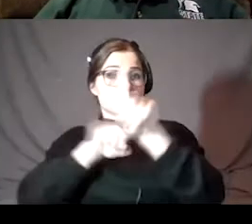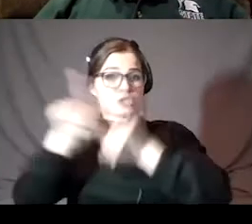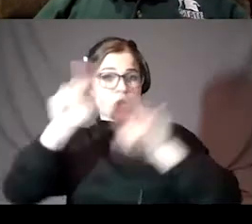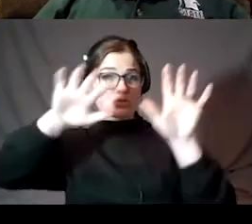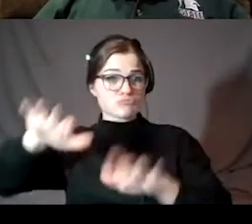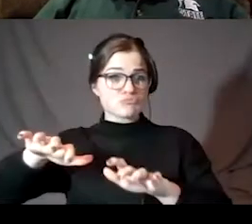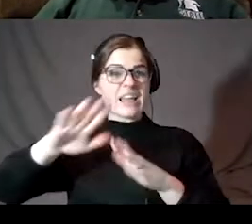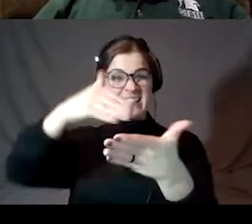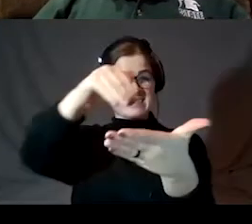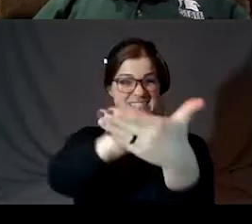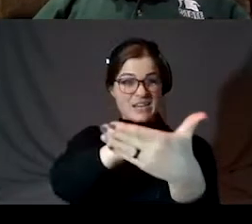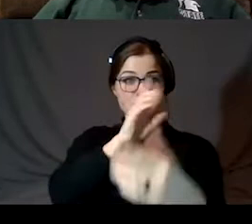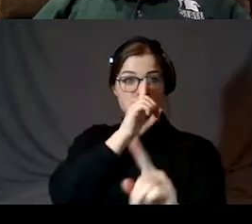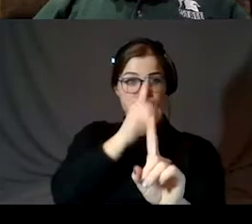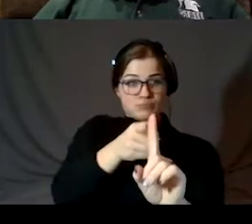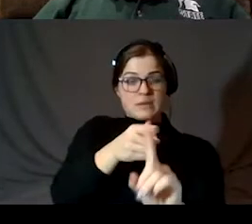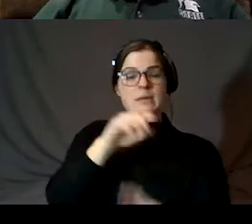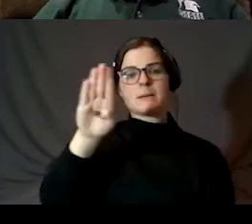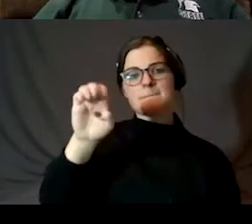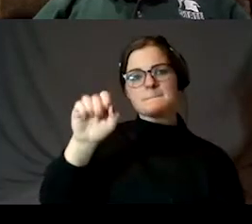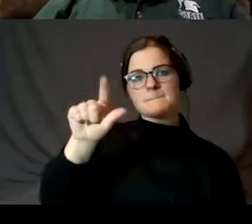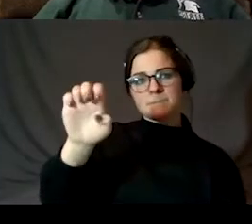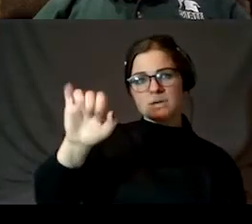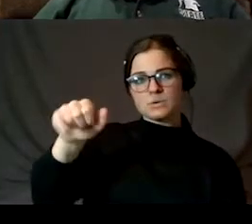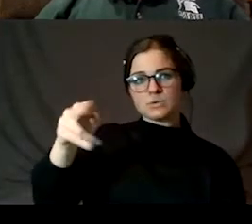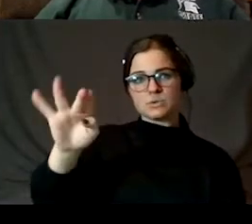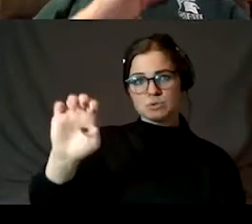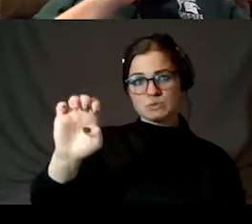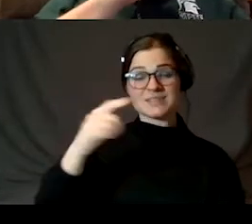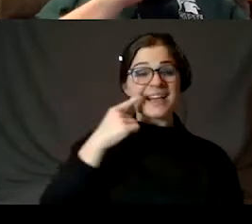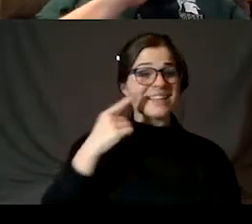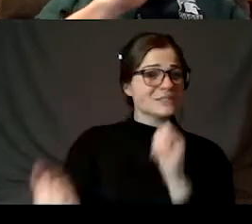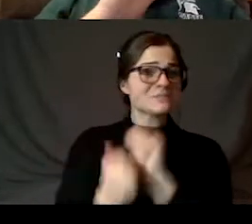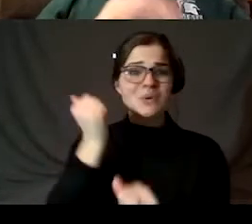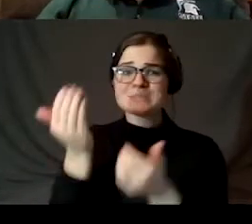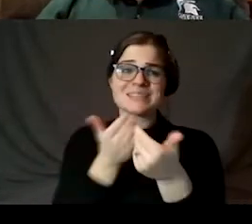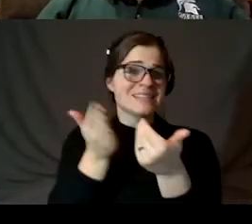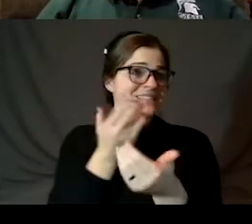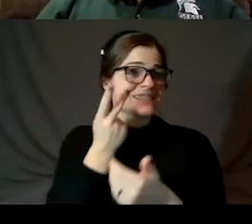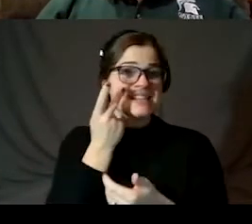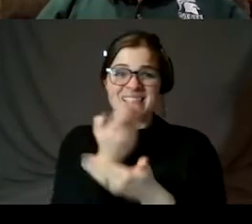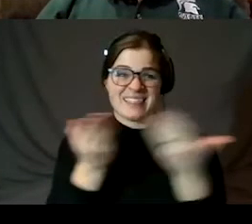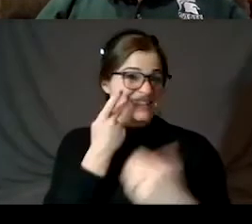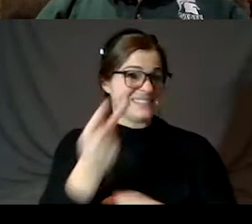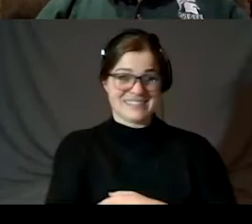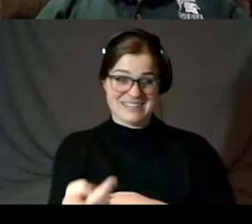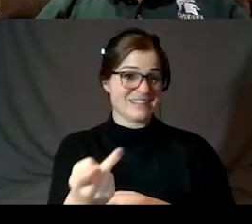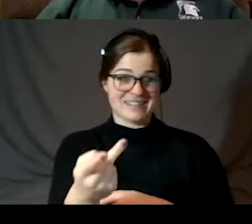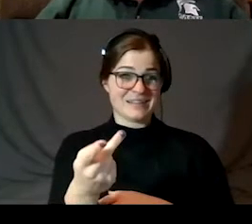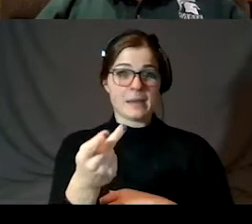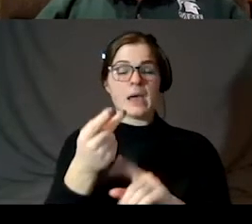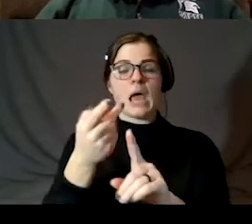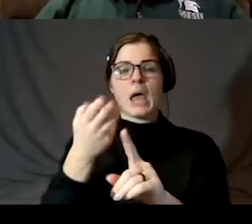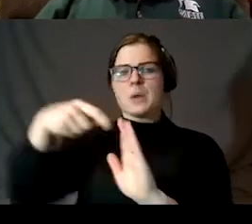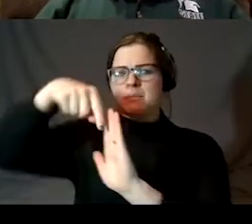right in the middle. This is the easiest thing to see, I think, in the sky. And we'll talk a little bit more about it next time because I wanted to talk about Taurus,